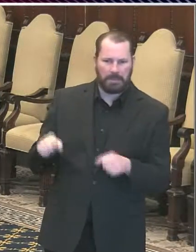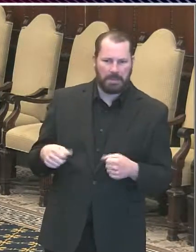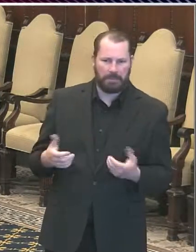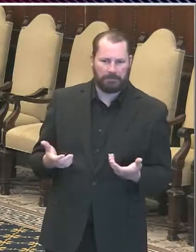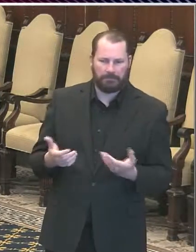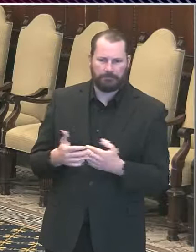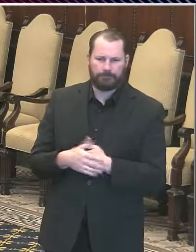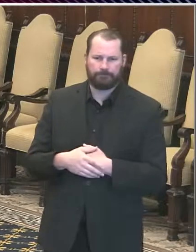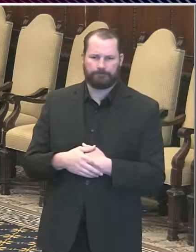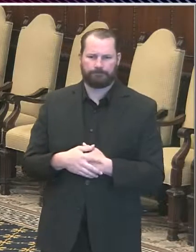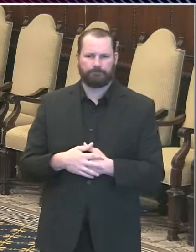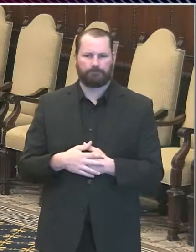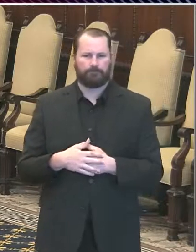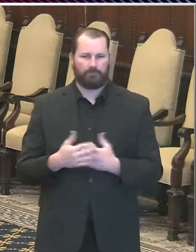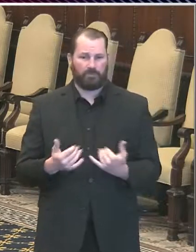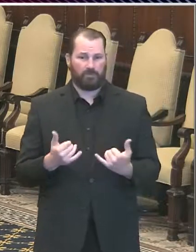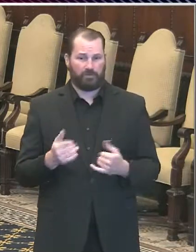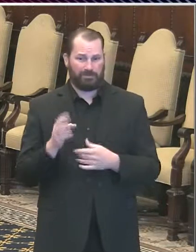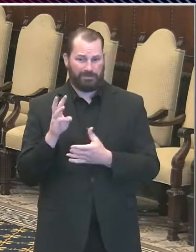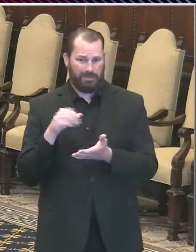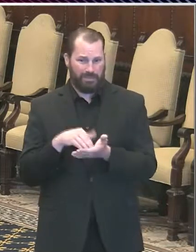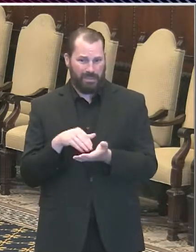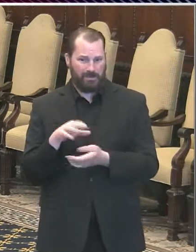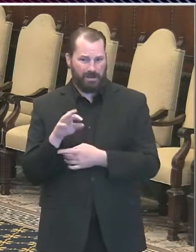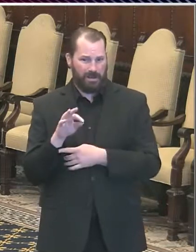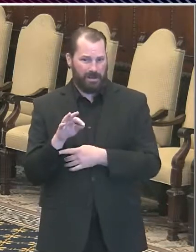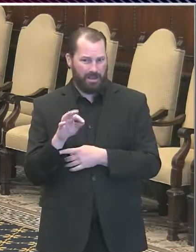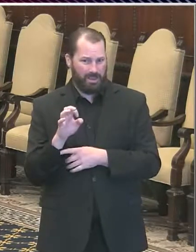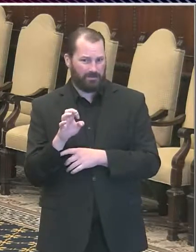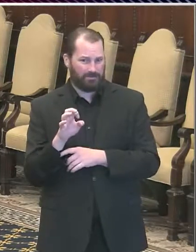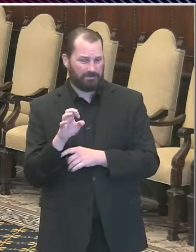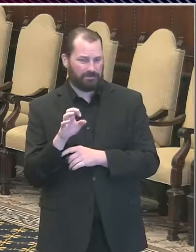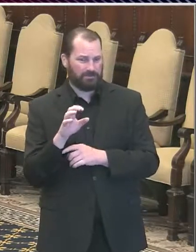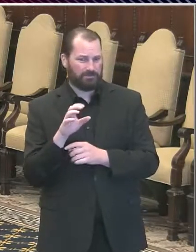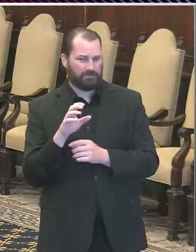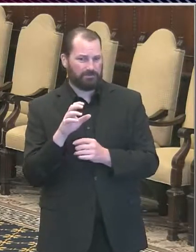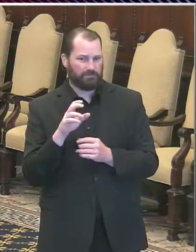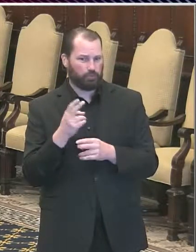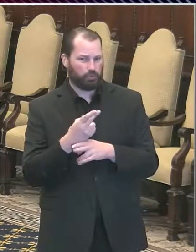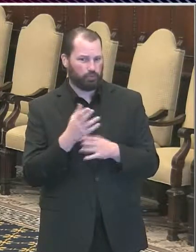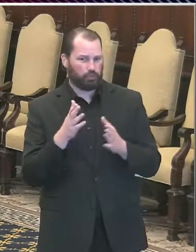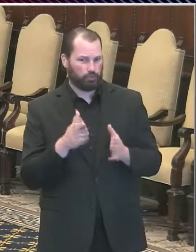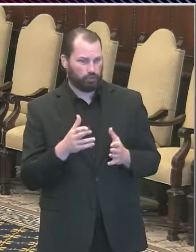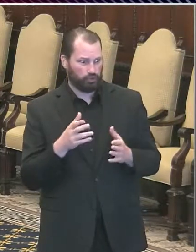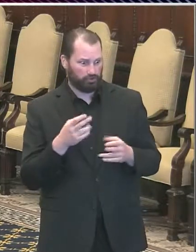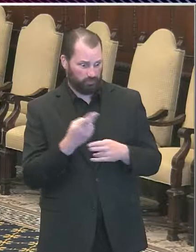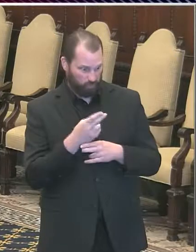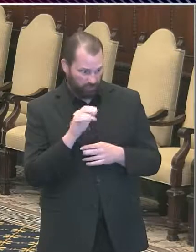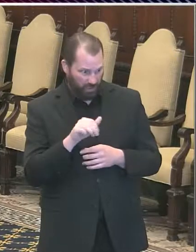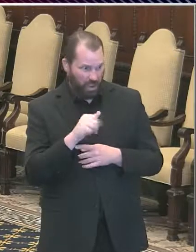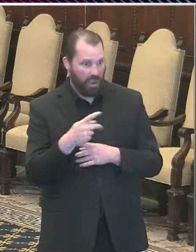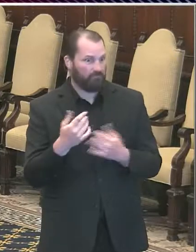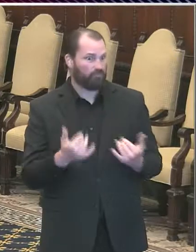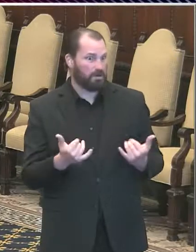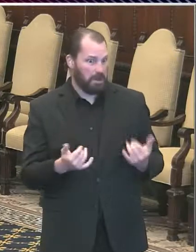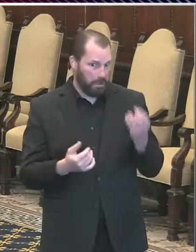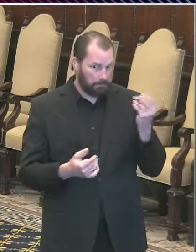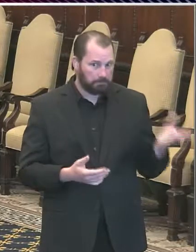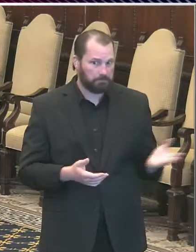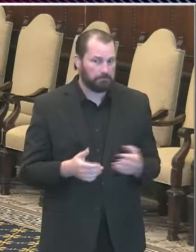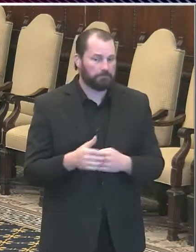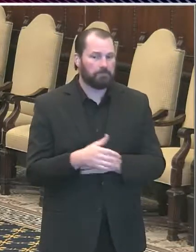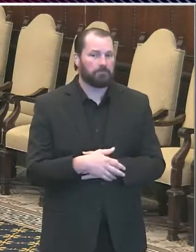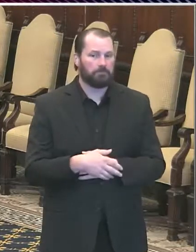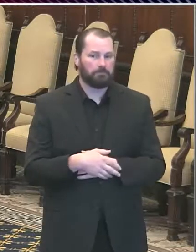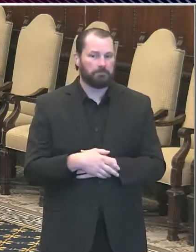users in Philadelphia according to this app would you eventually be interested in getting access to the data and